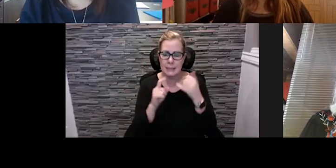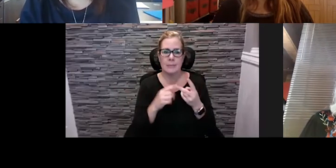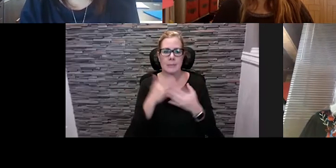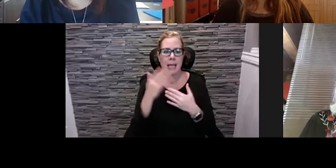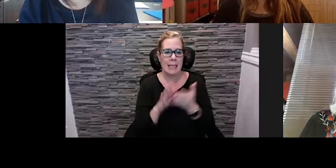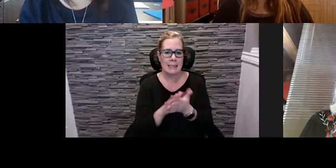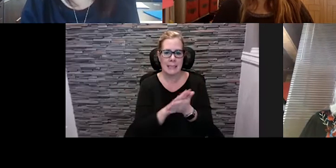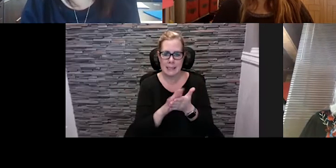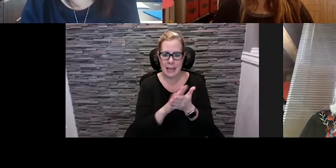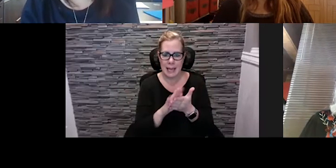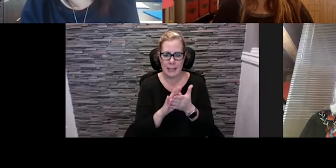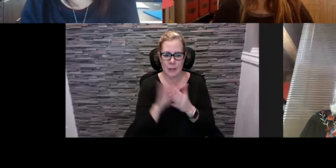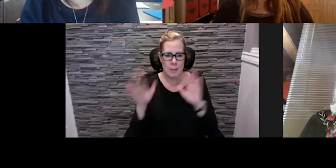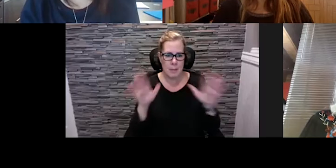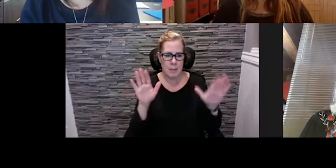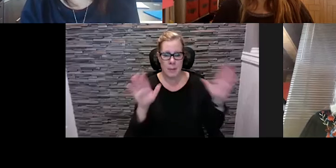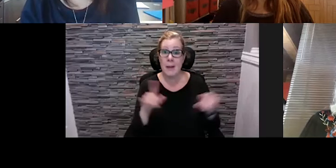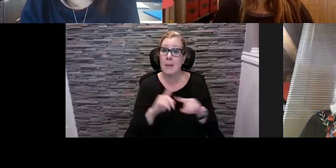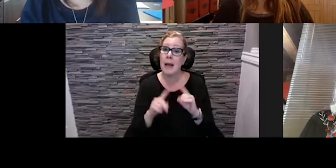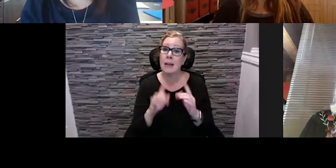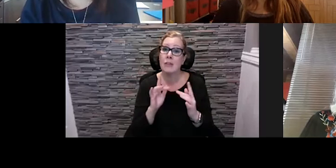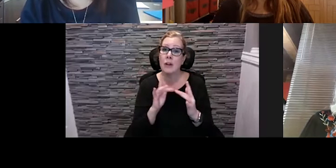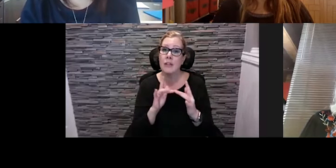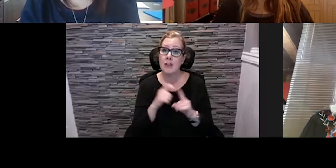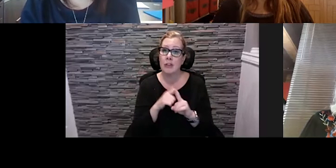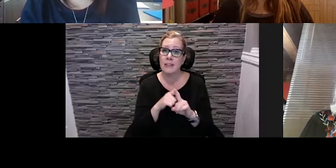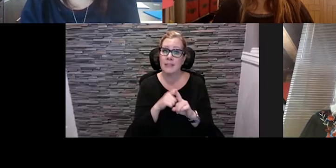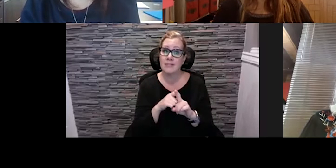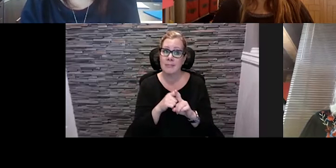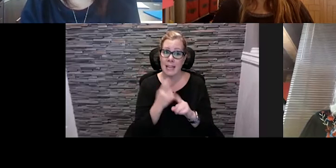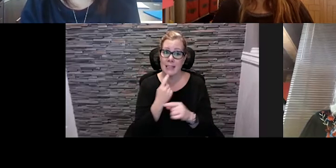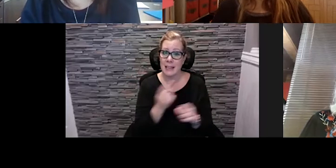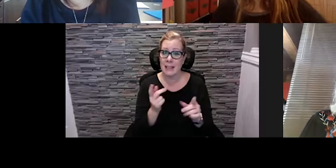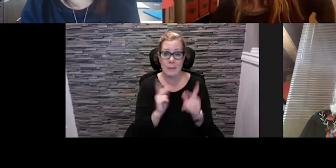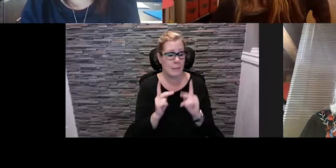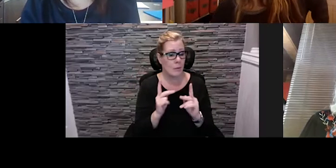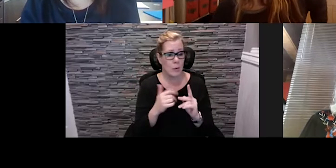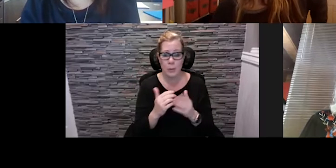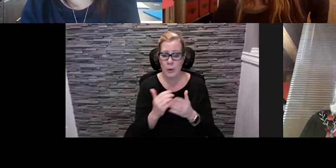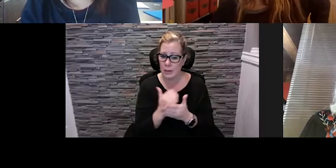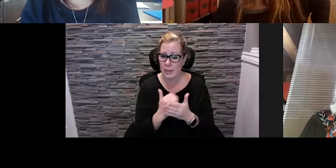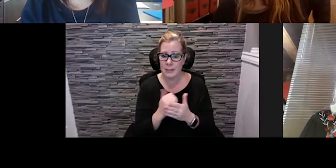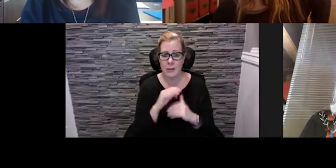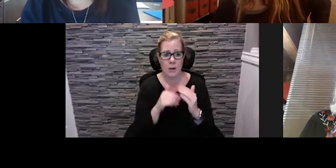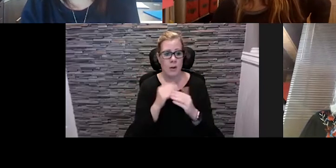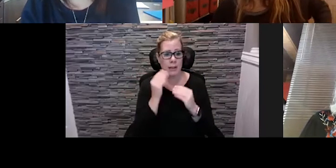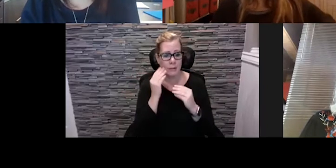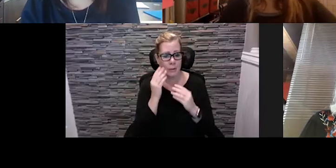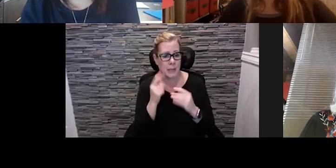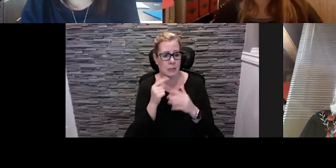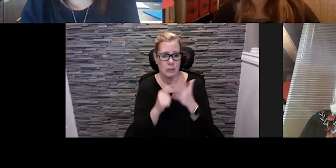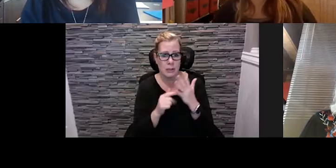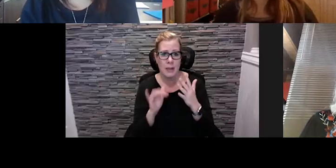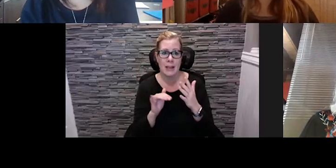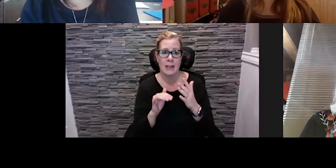but it's that contact tracing and making people know that we were you know taking all of the requirements even the recommendations not